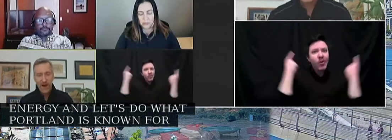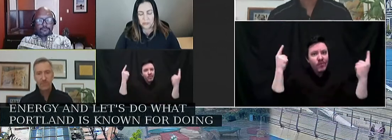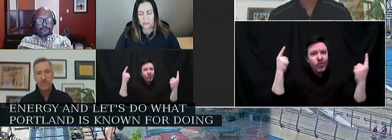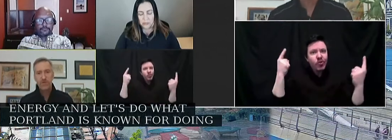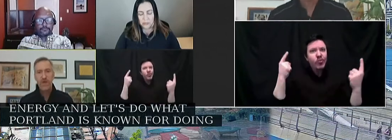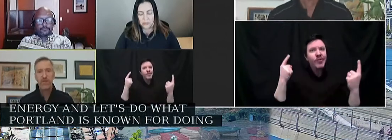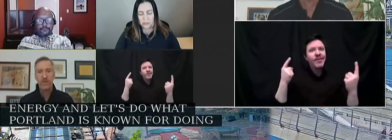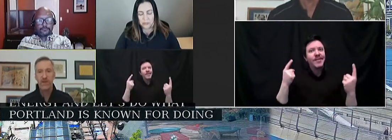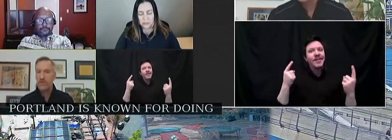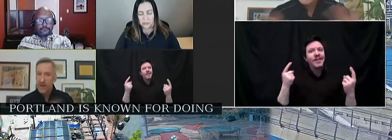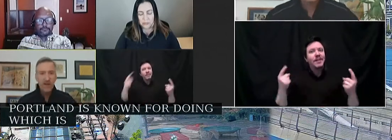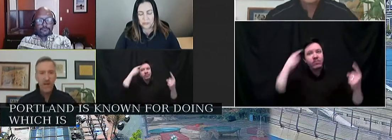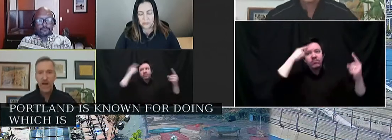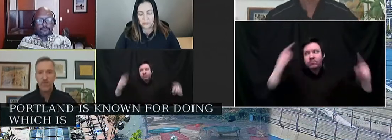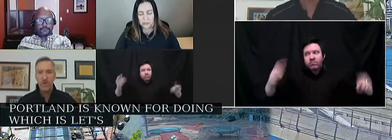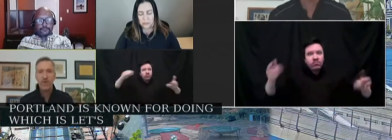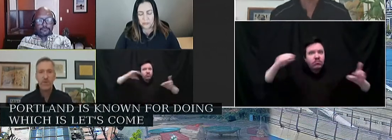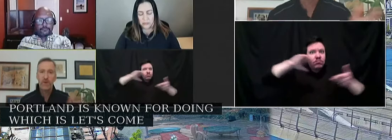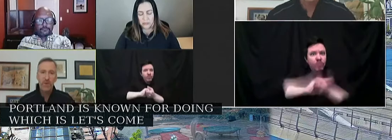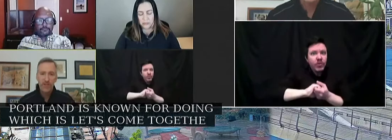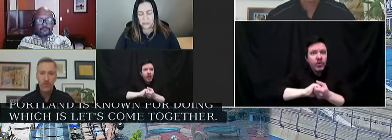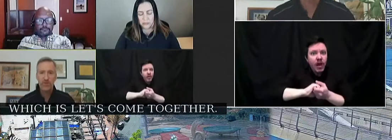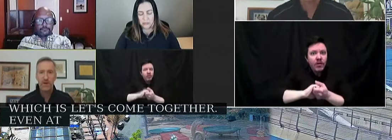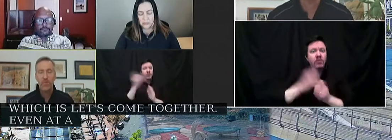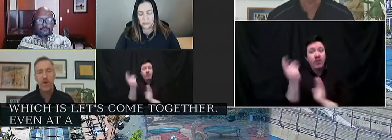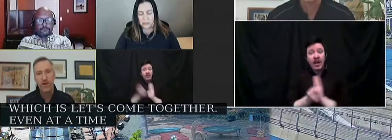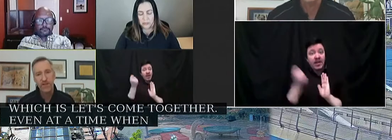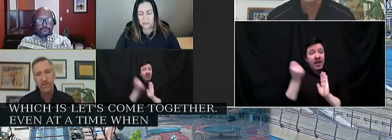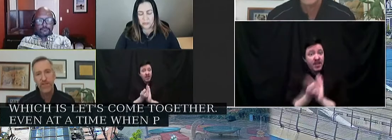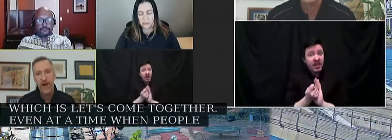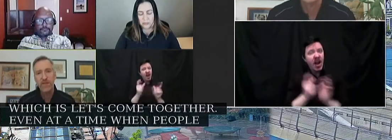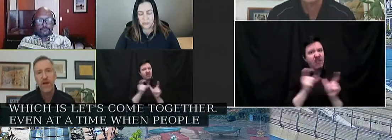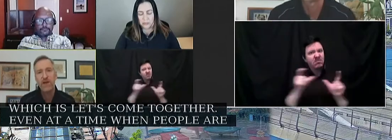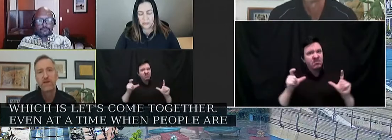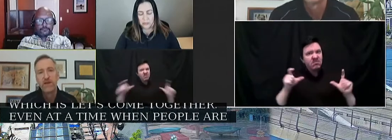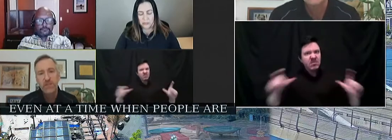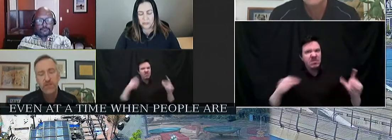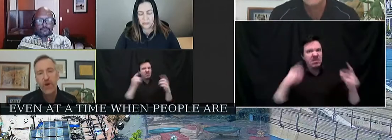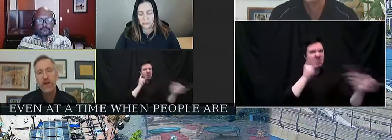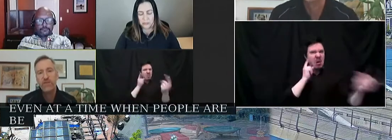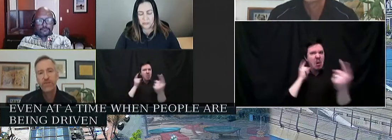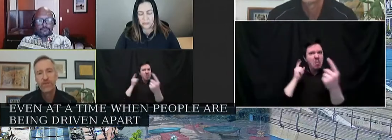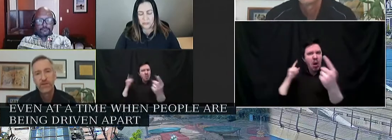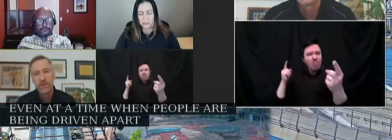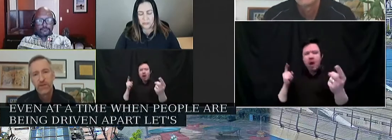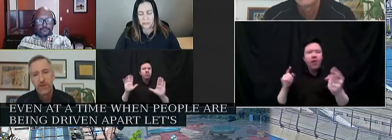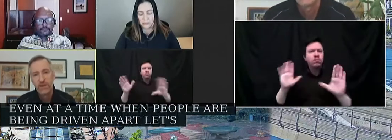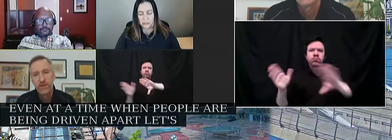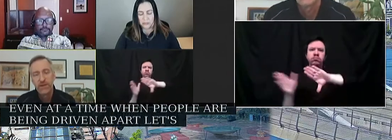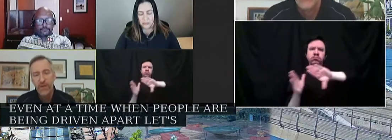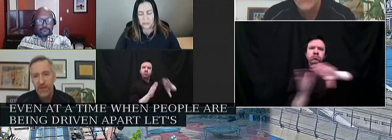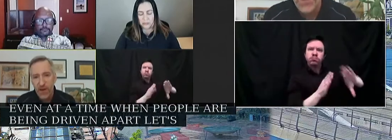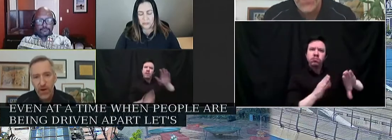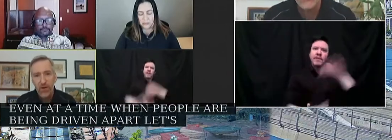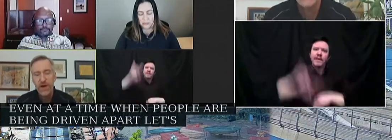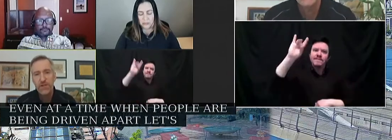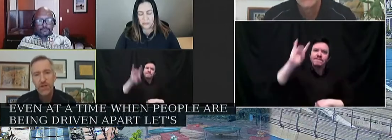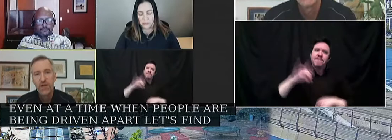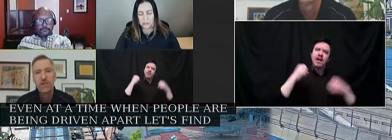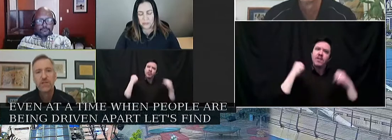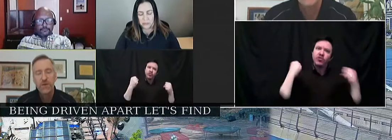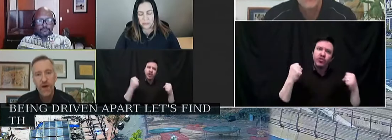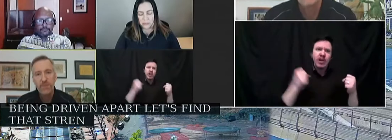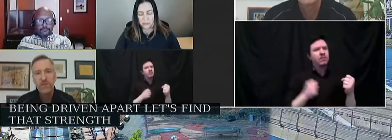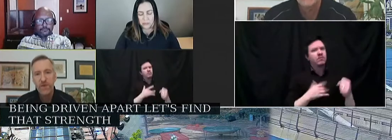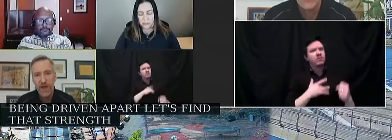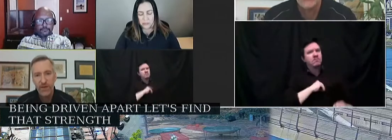come together, even at a time when people are being driven apart. Let's find that strength. Let's find the courage